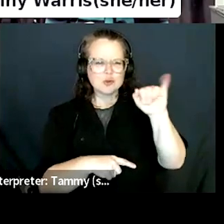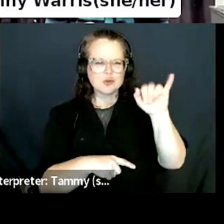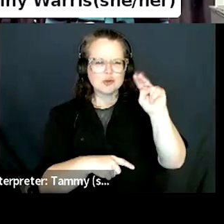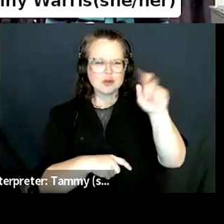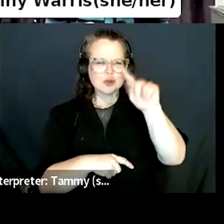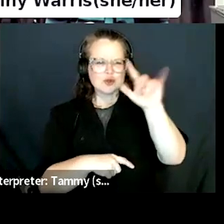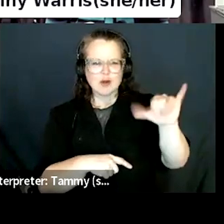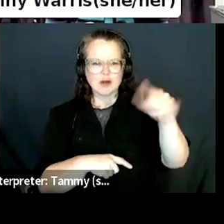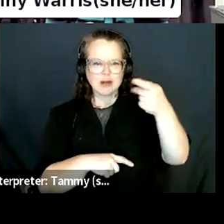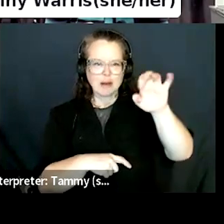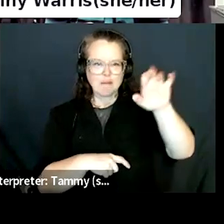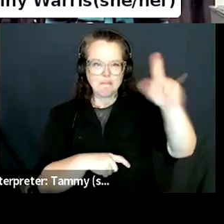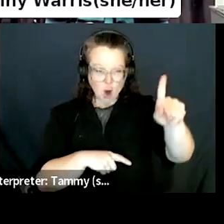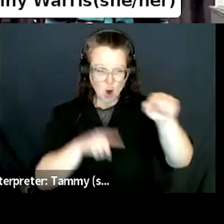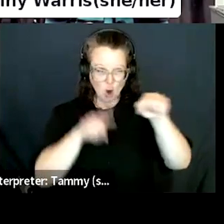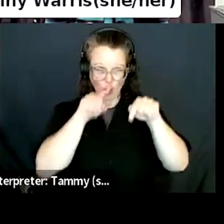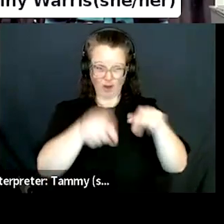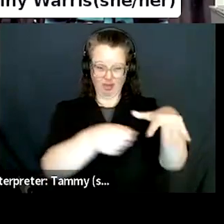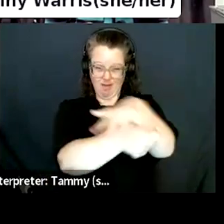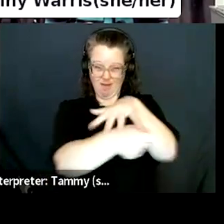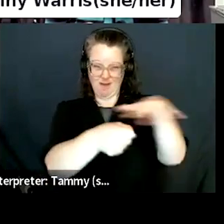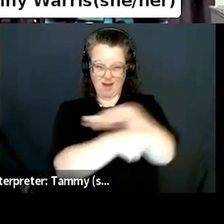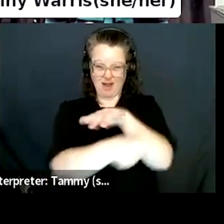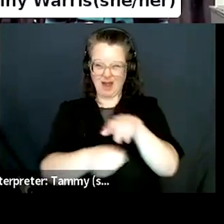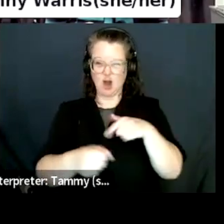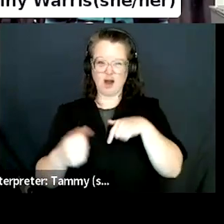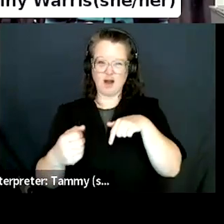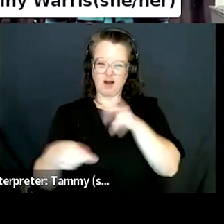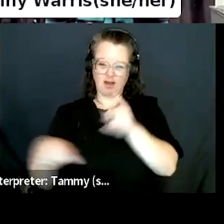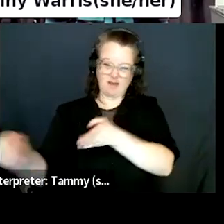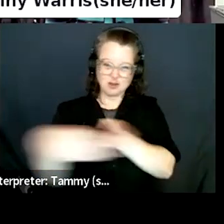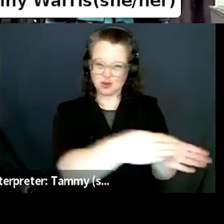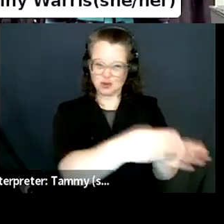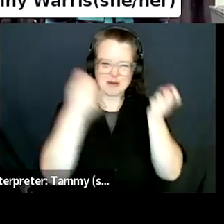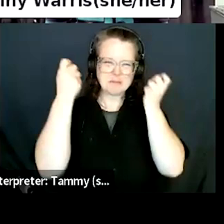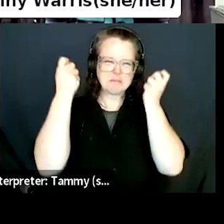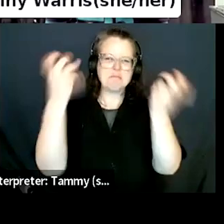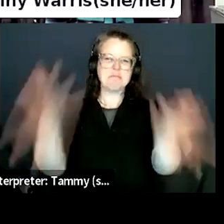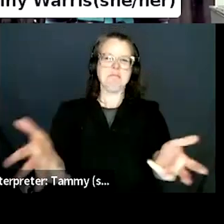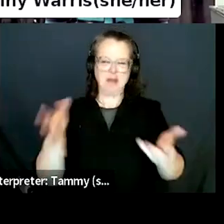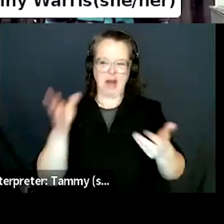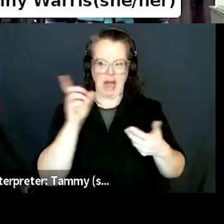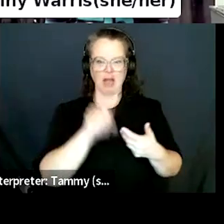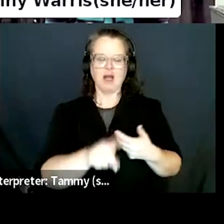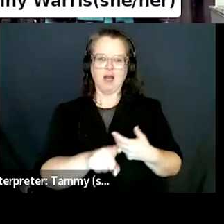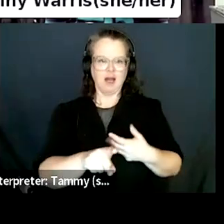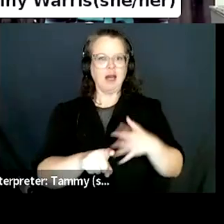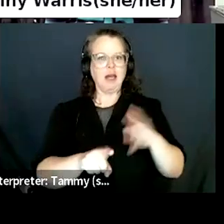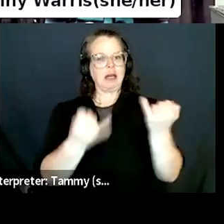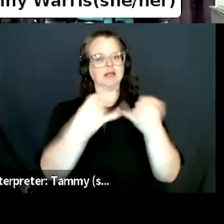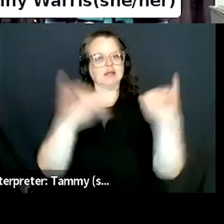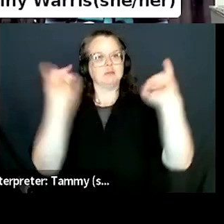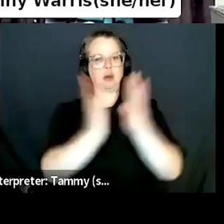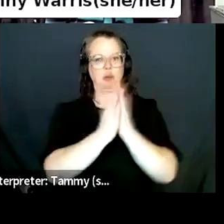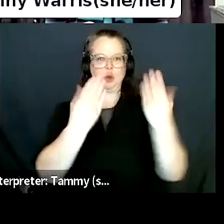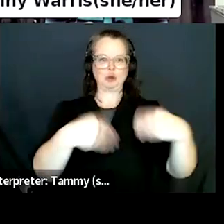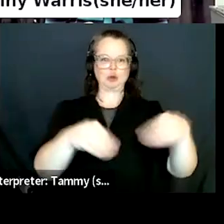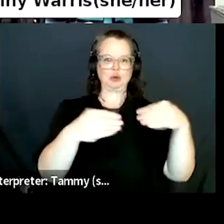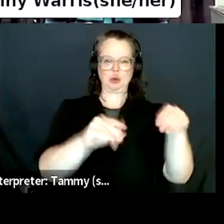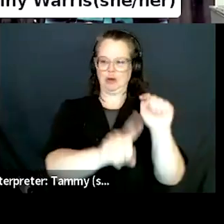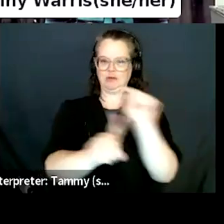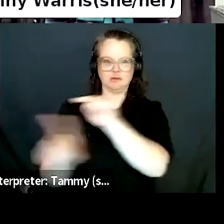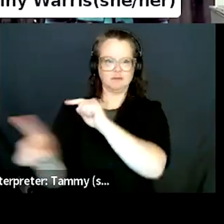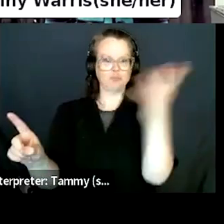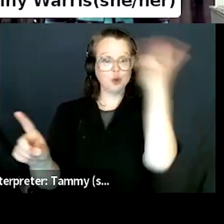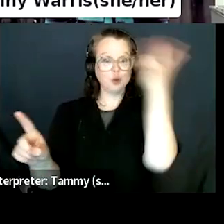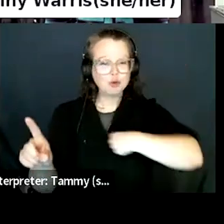and great display windows and natural light and old beautiful floors. And I decided to build an enormous